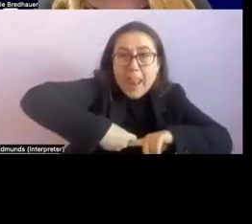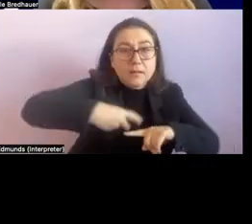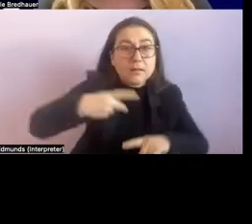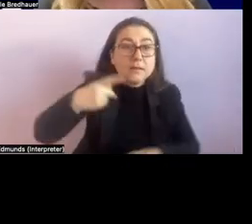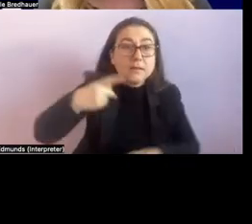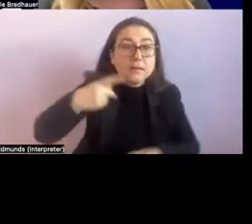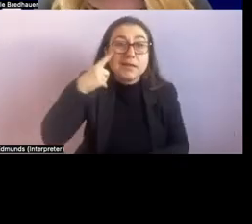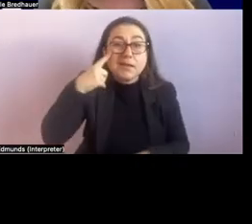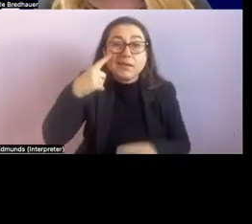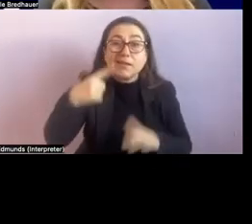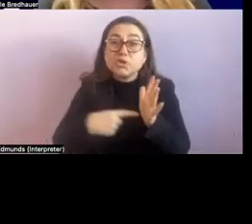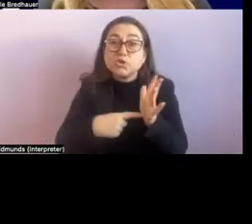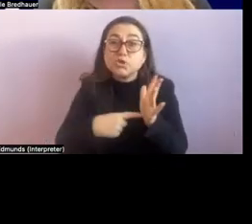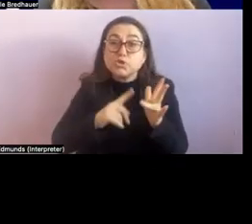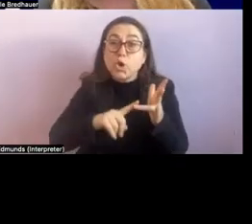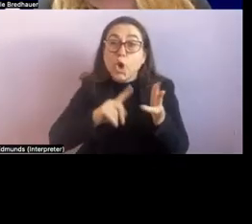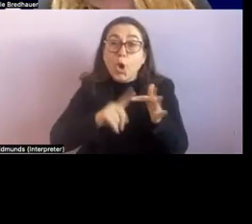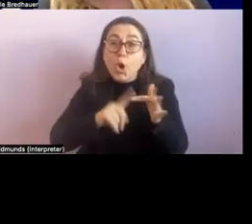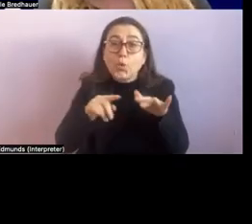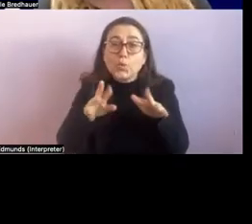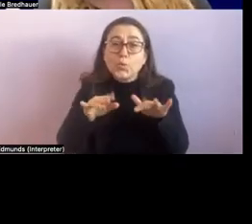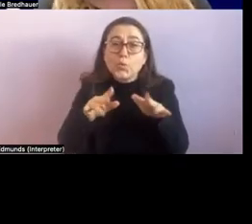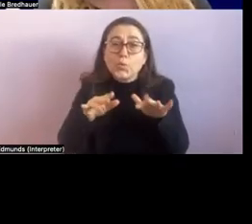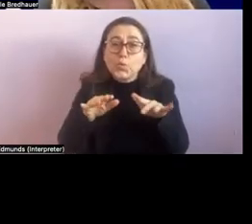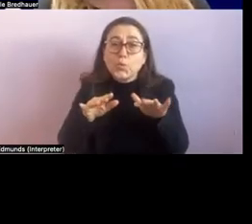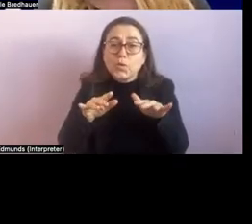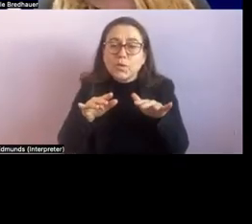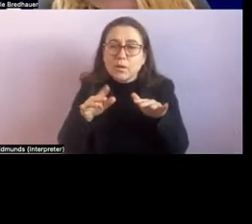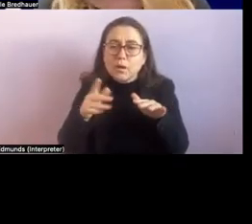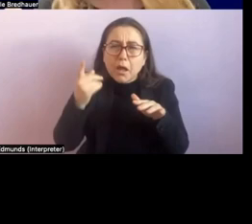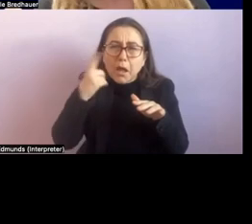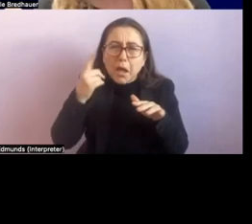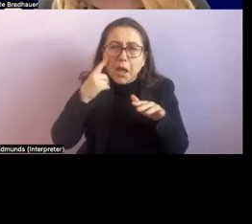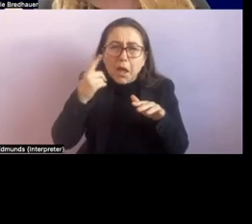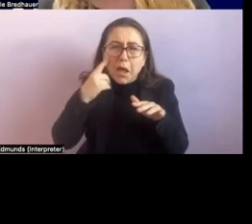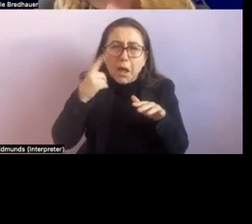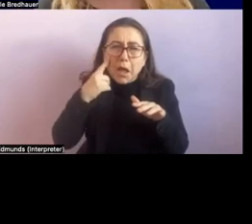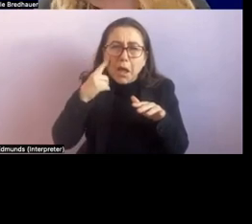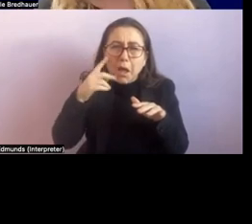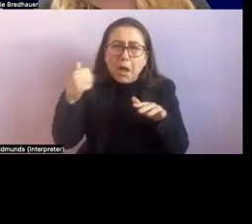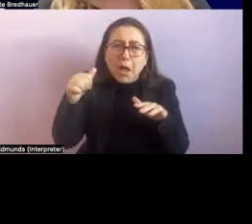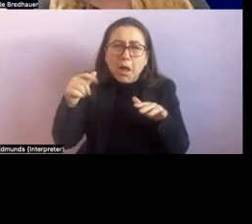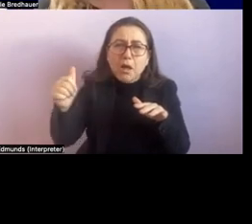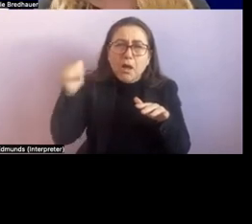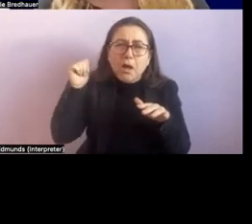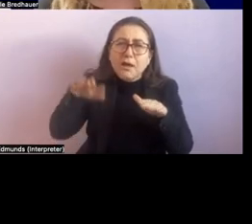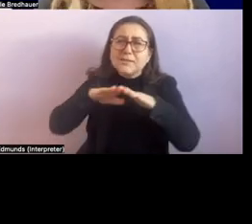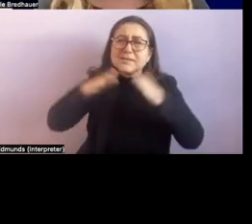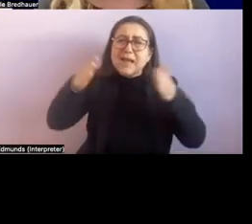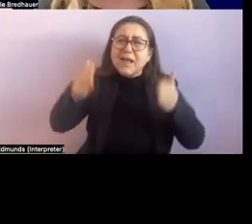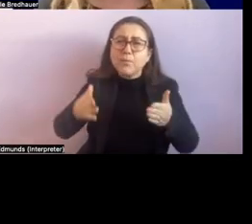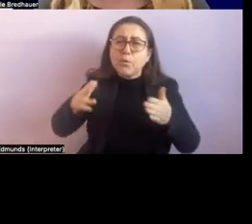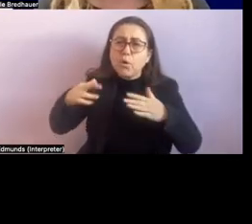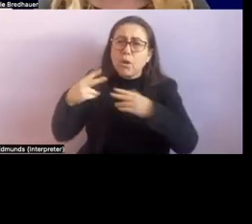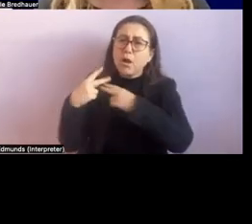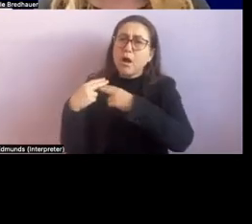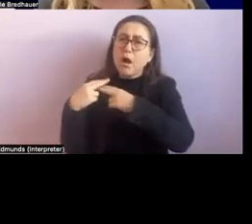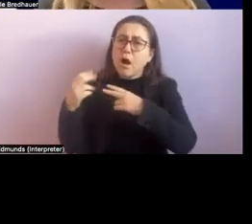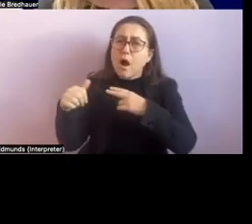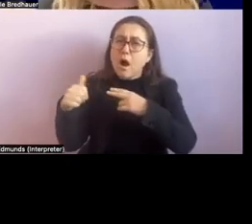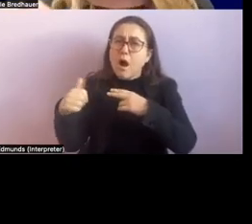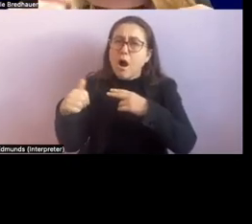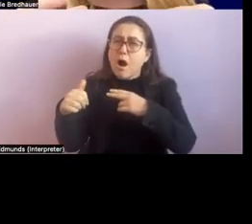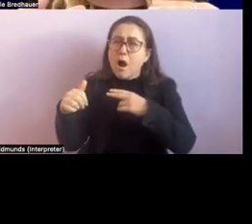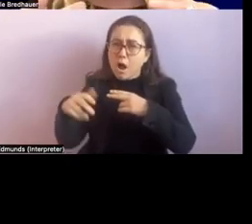her little toes are actually finding the table behind. She's using her whole body as a measuring tool.